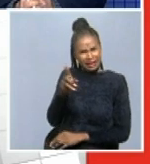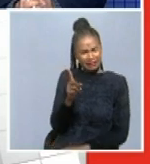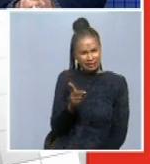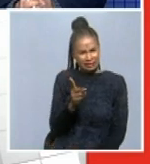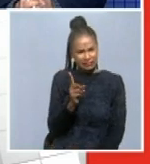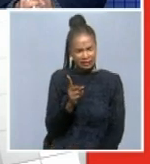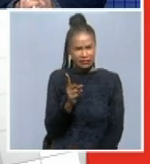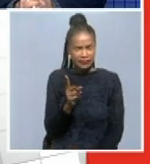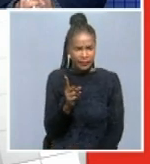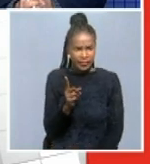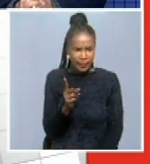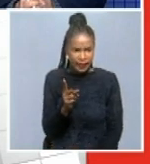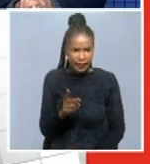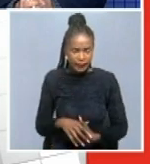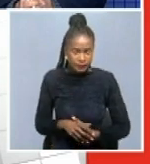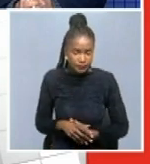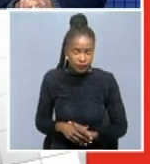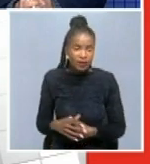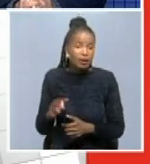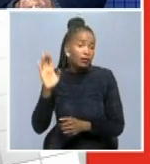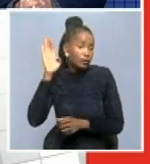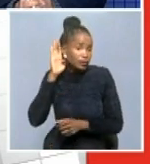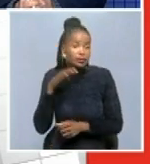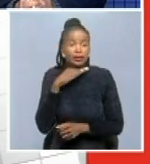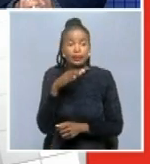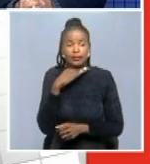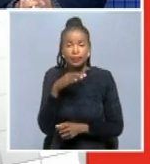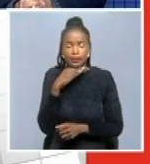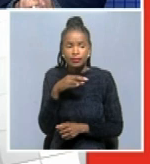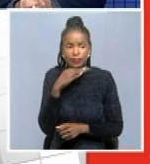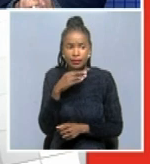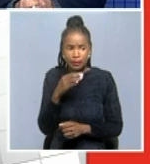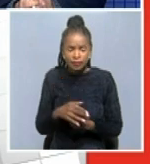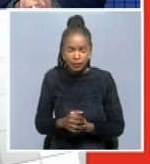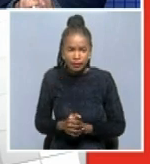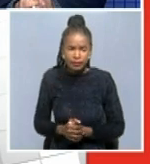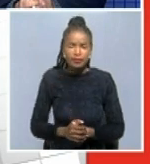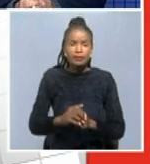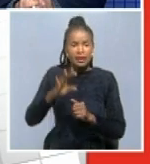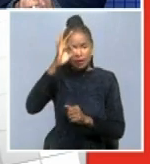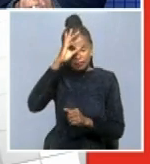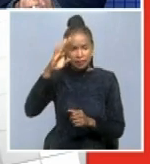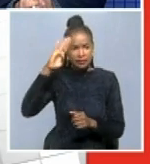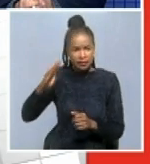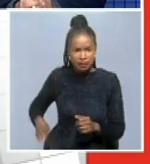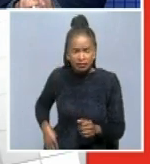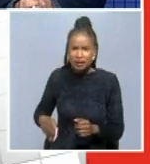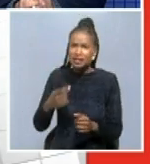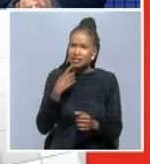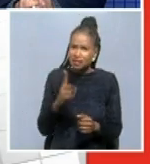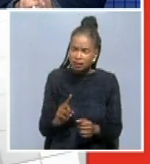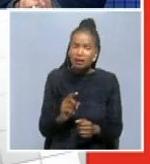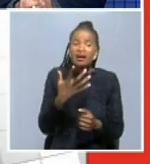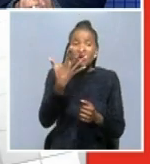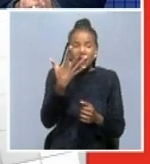we have removed information from our security cluster. And that information was that there are